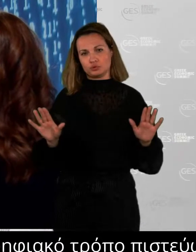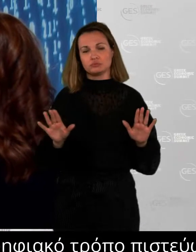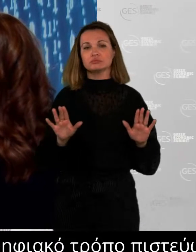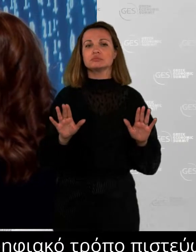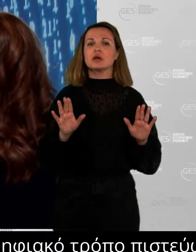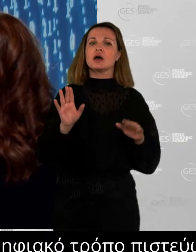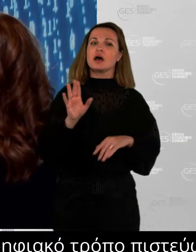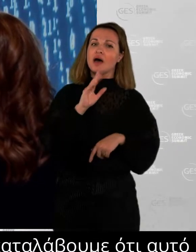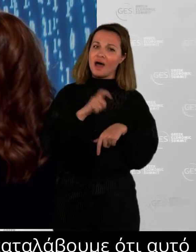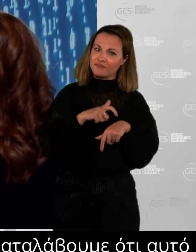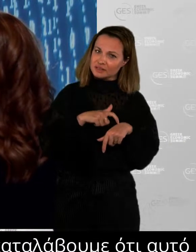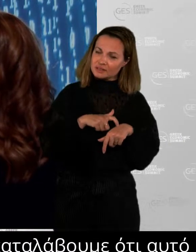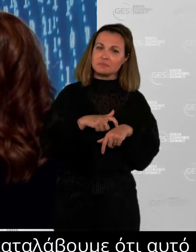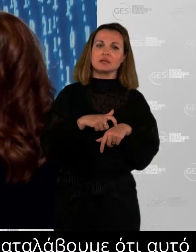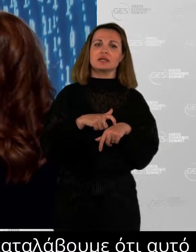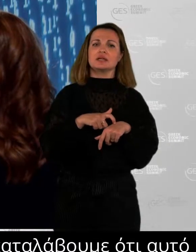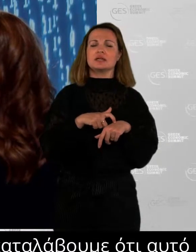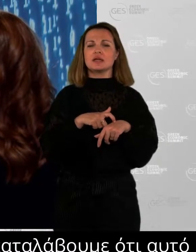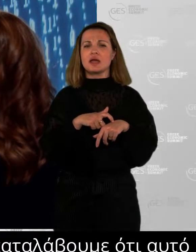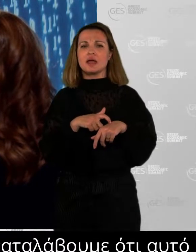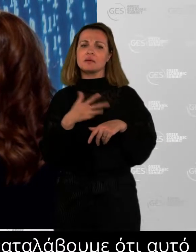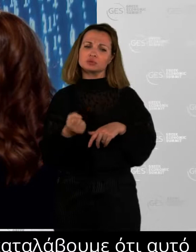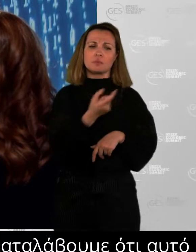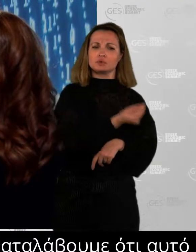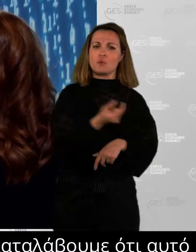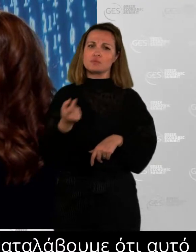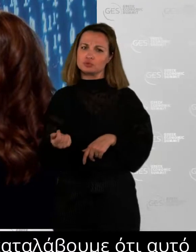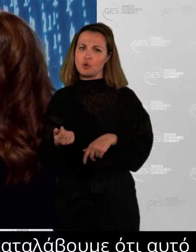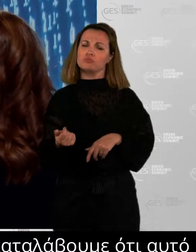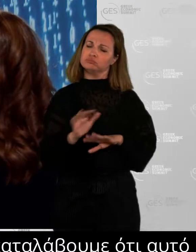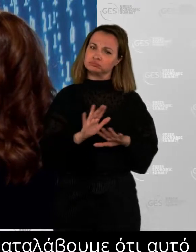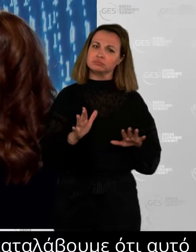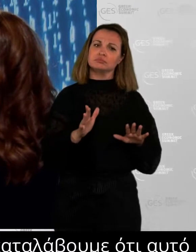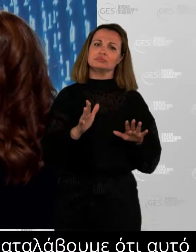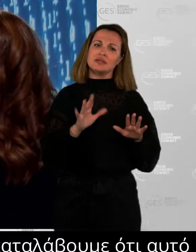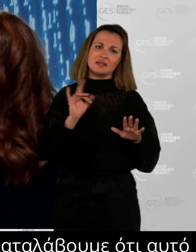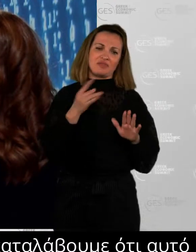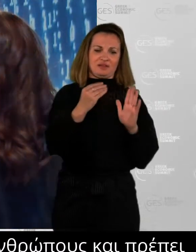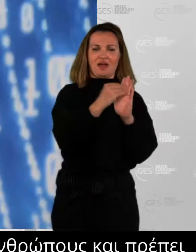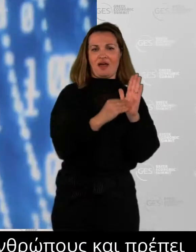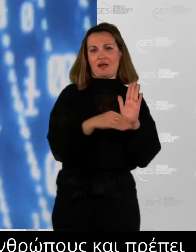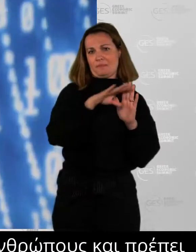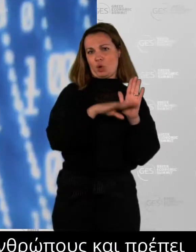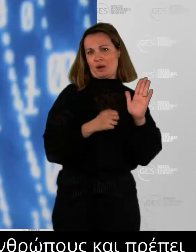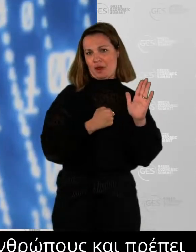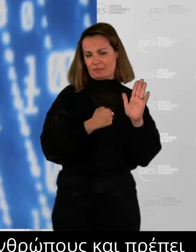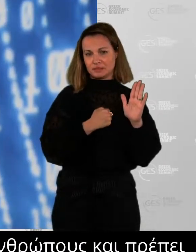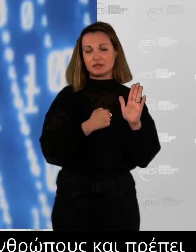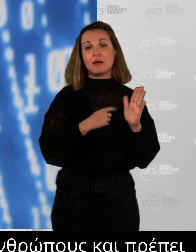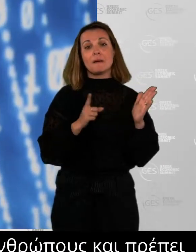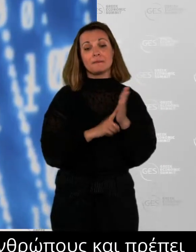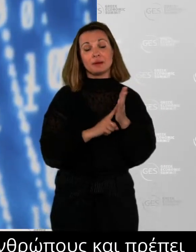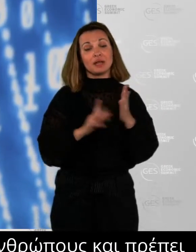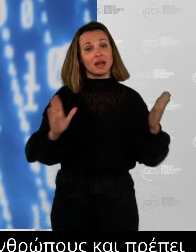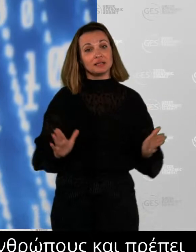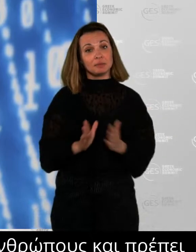about humans, and we need to develop them further. This is our talent and this is, end of the day, what fuels, you know, our businesses and the